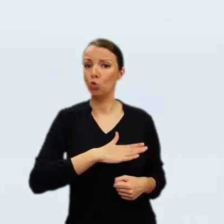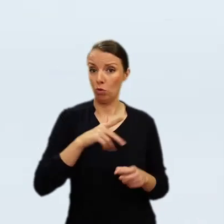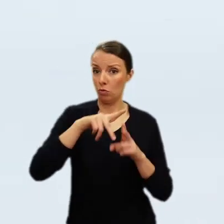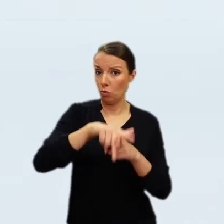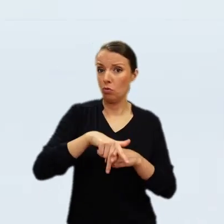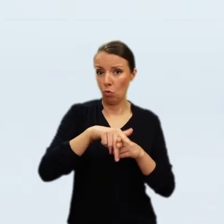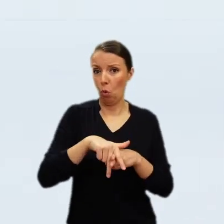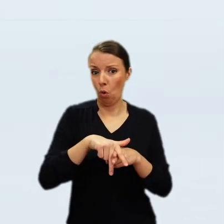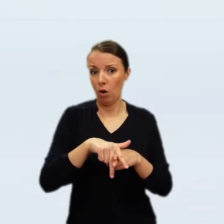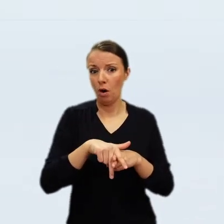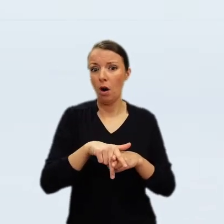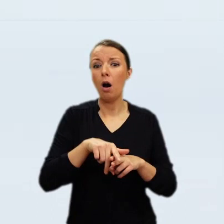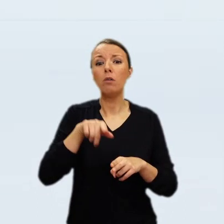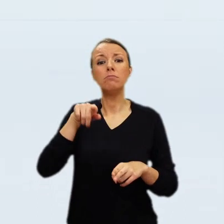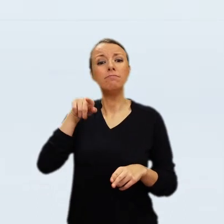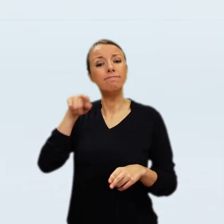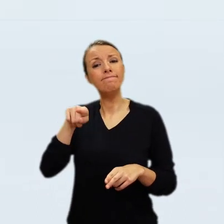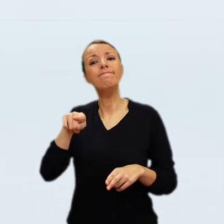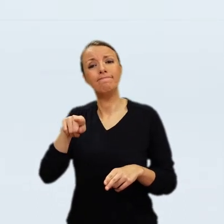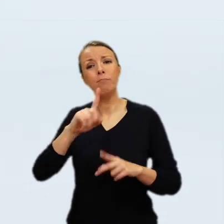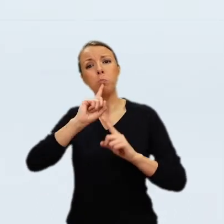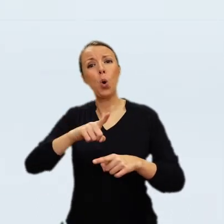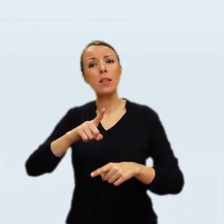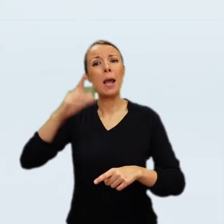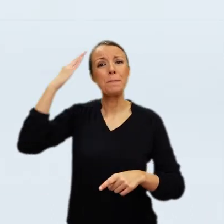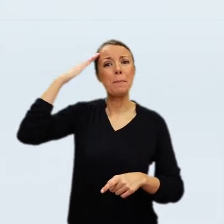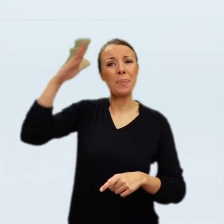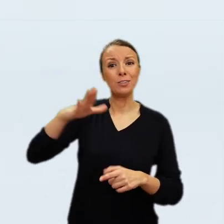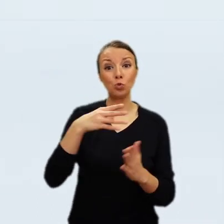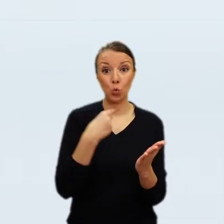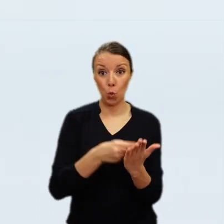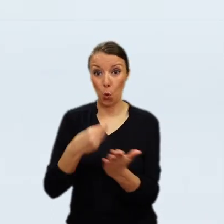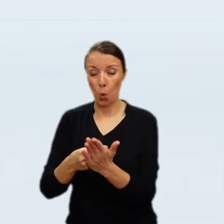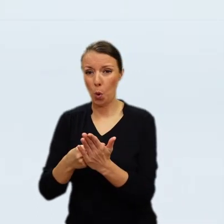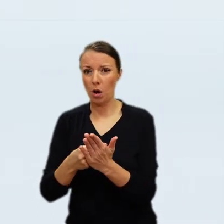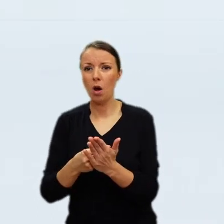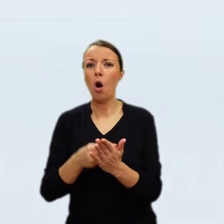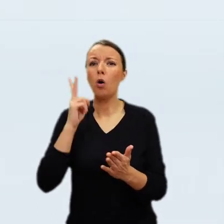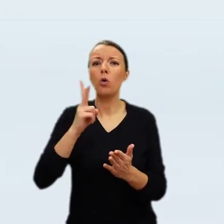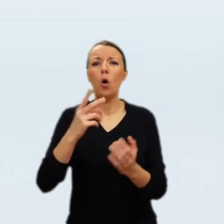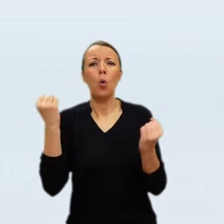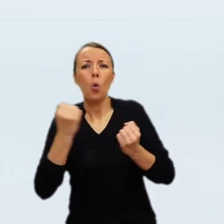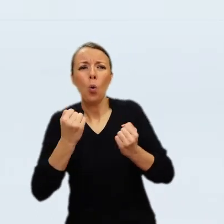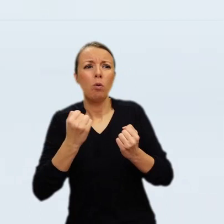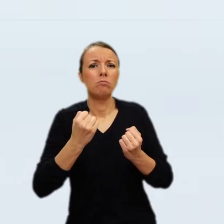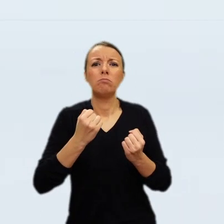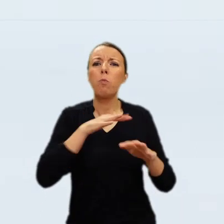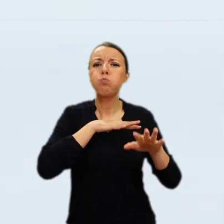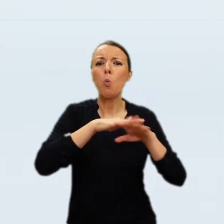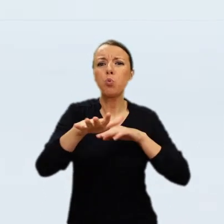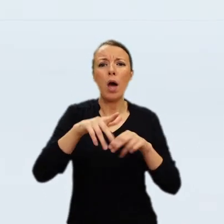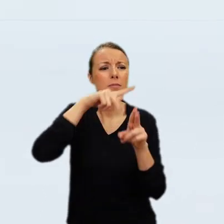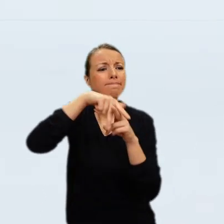originally between these two doors, and here it is as we tried it out between the doors. Unfortunately, the doors were later